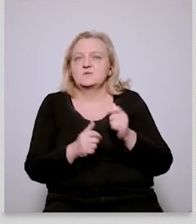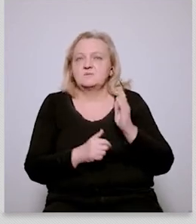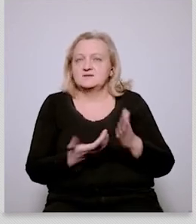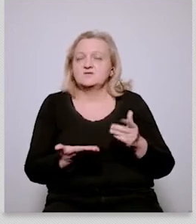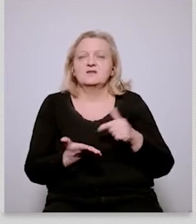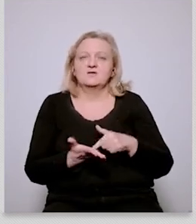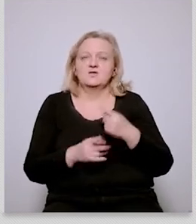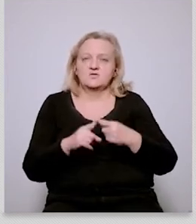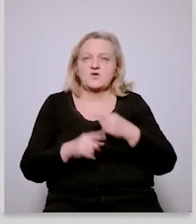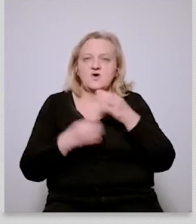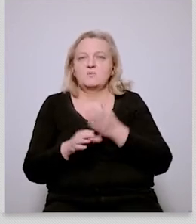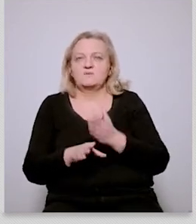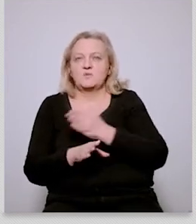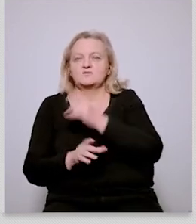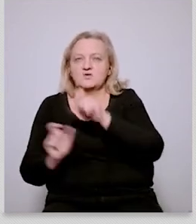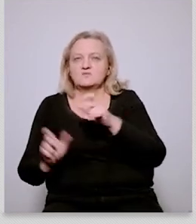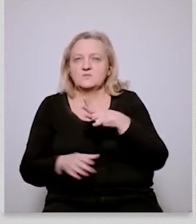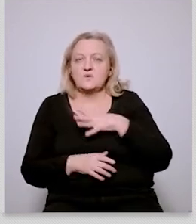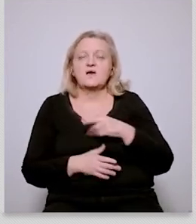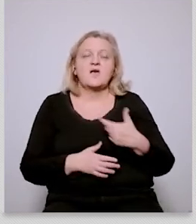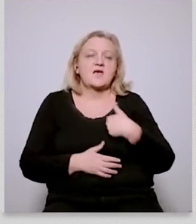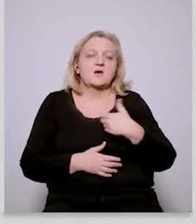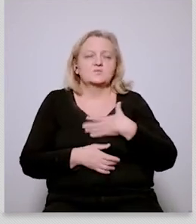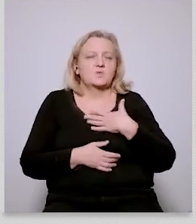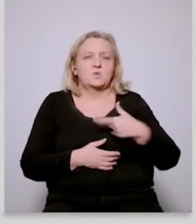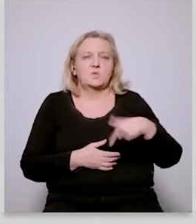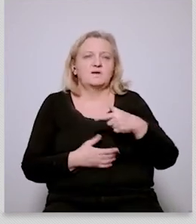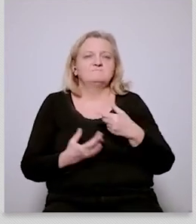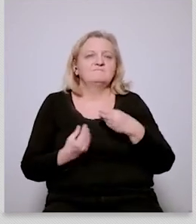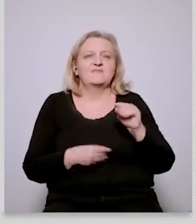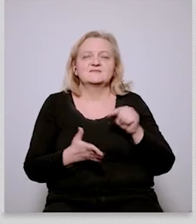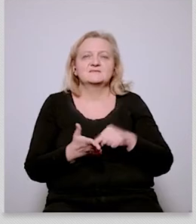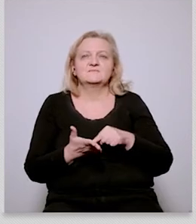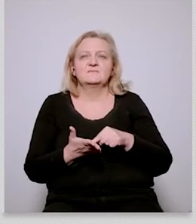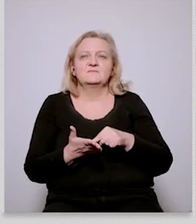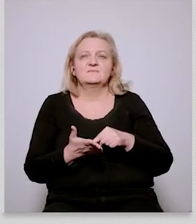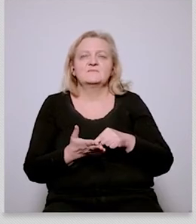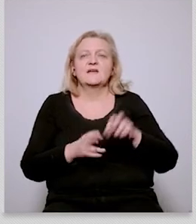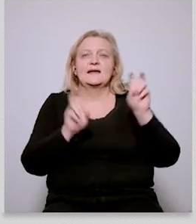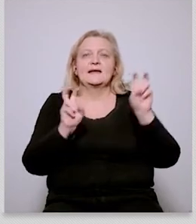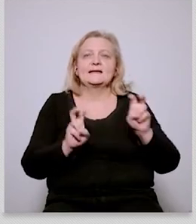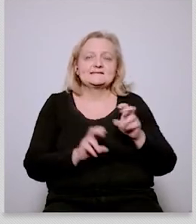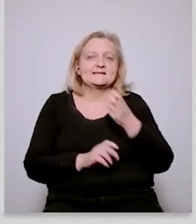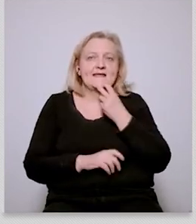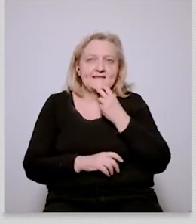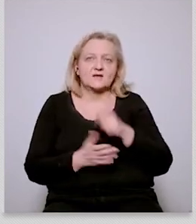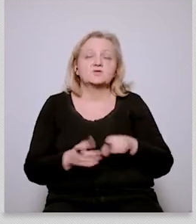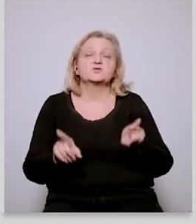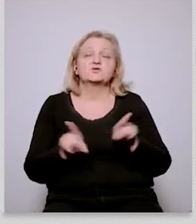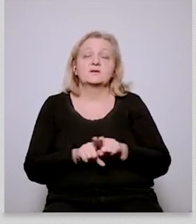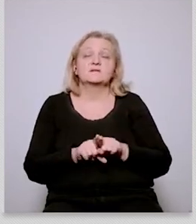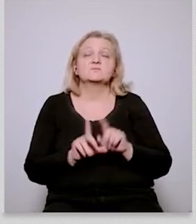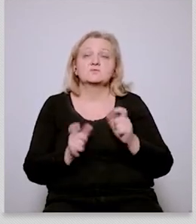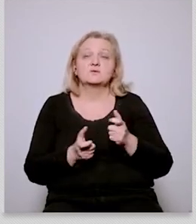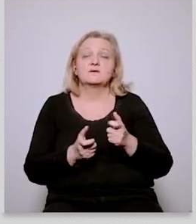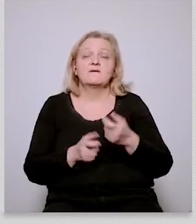has also to do with uh the latest uh energy crisis and the spike in the prices for households but in the czech context